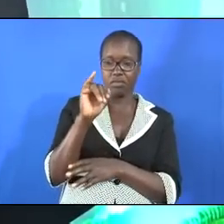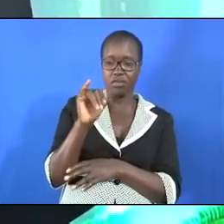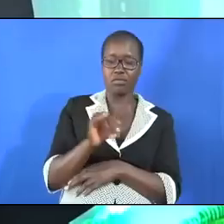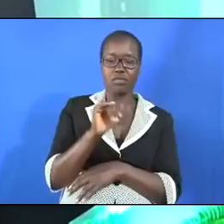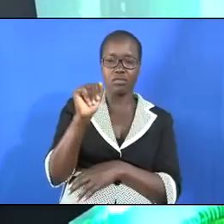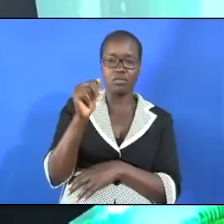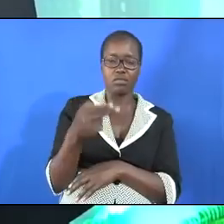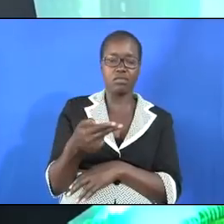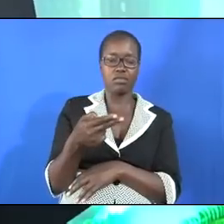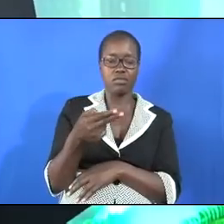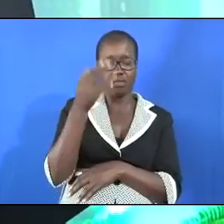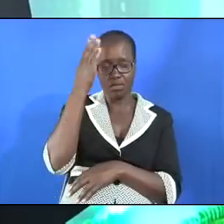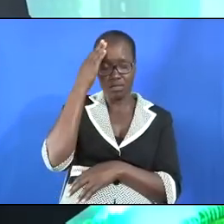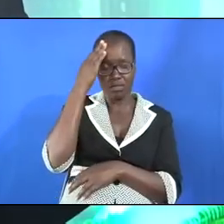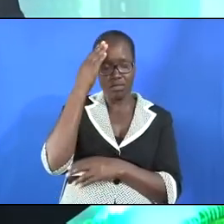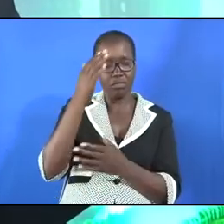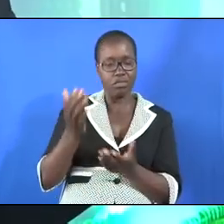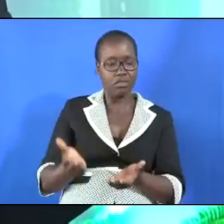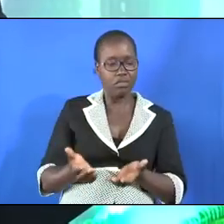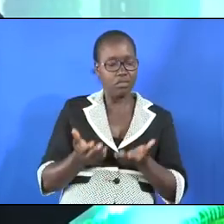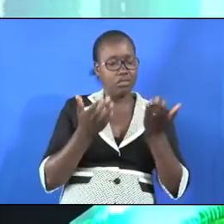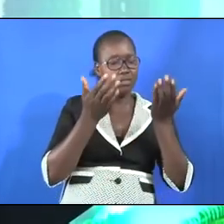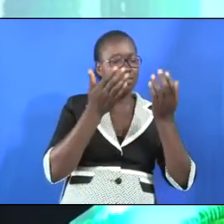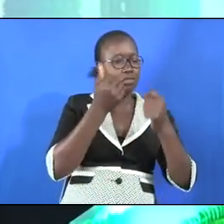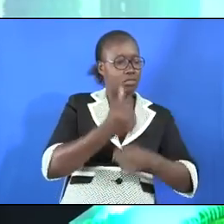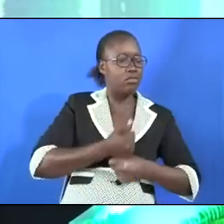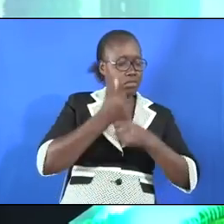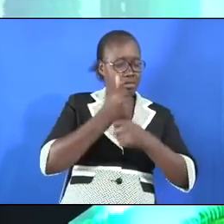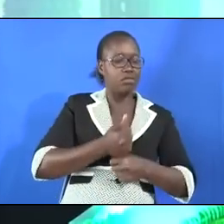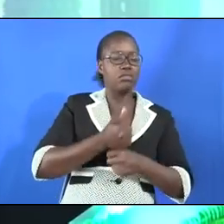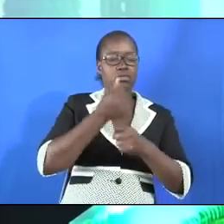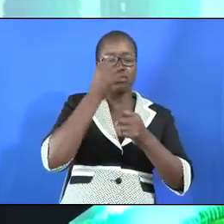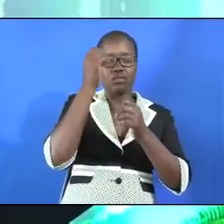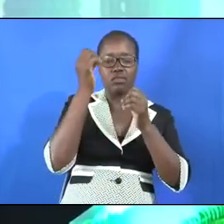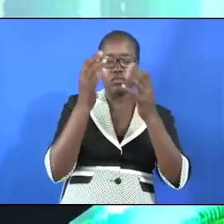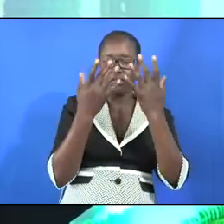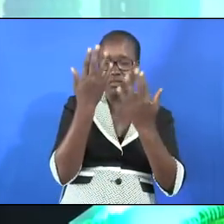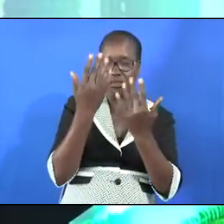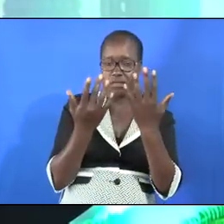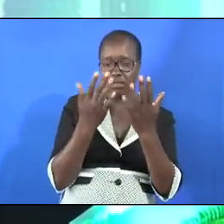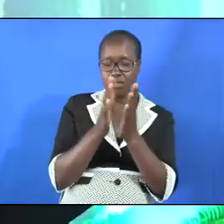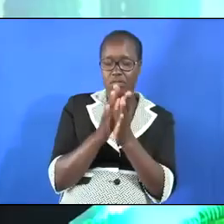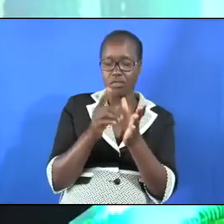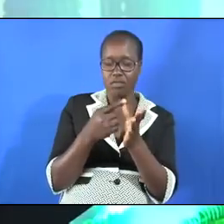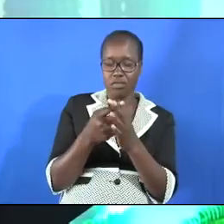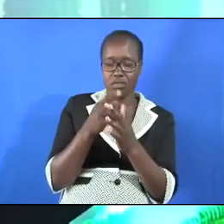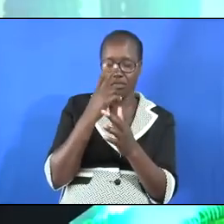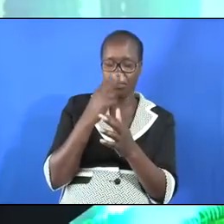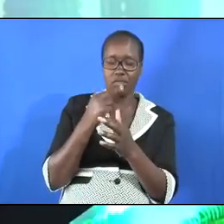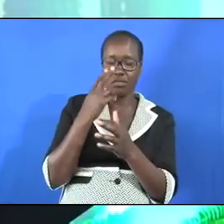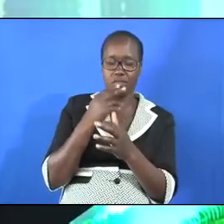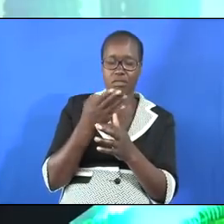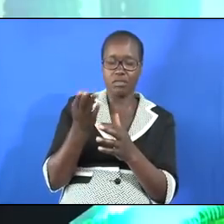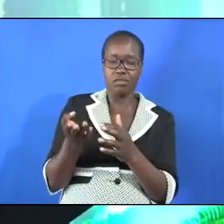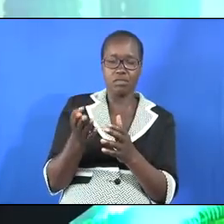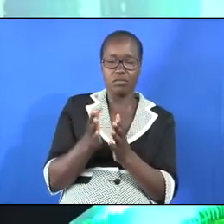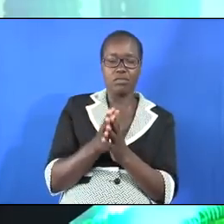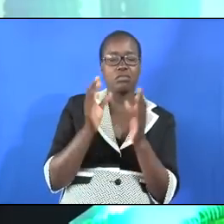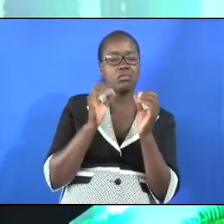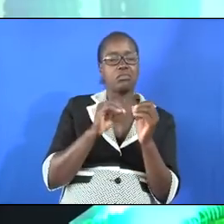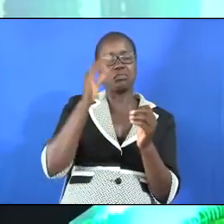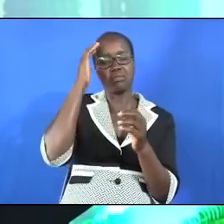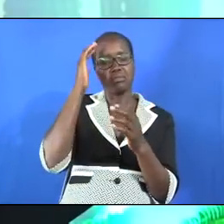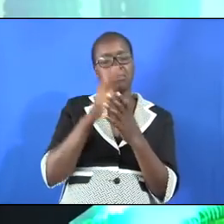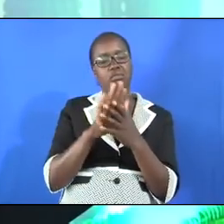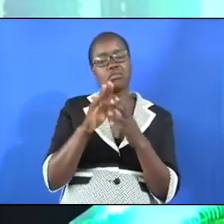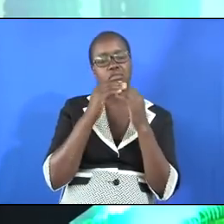flown by chariots of fire and they made fun of that news and said we don't believe